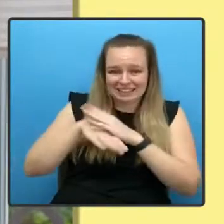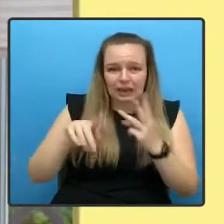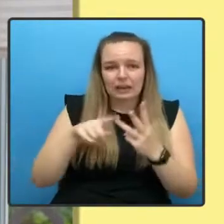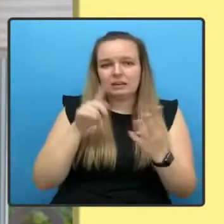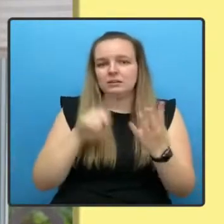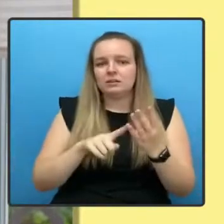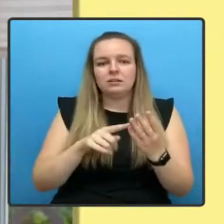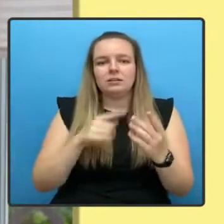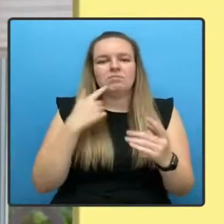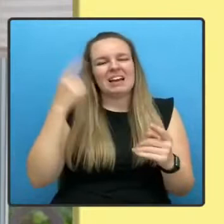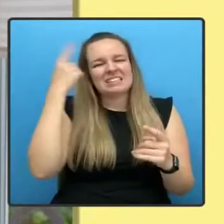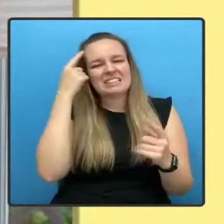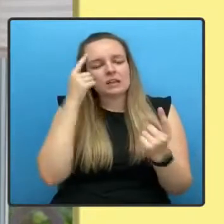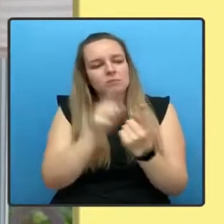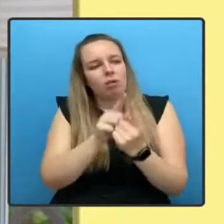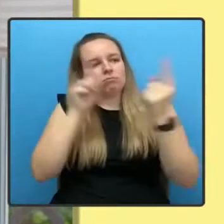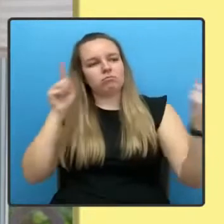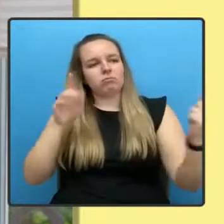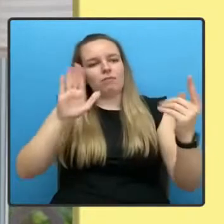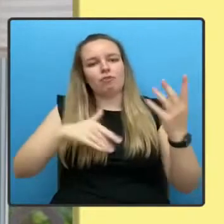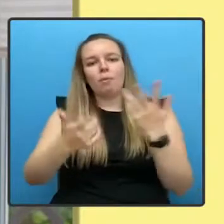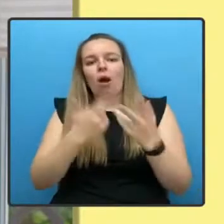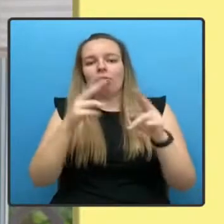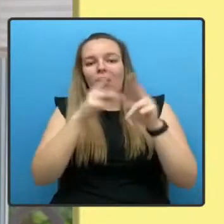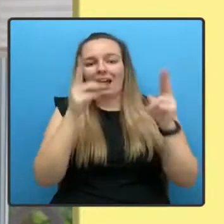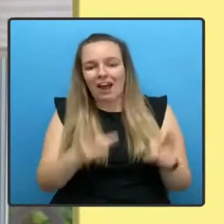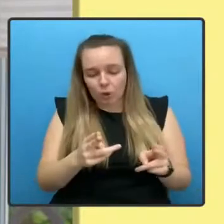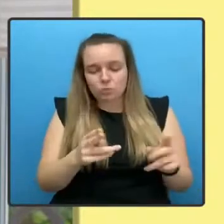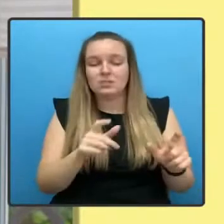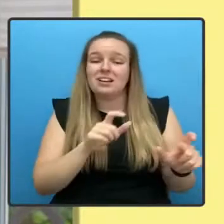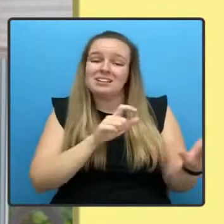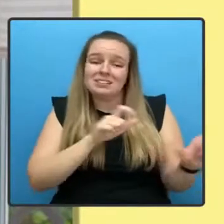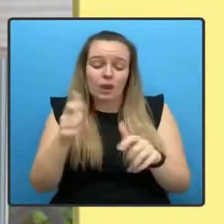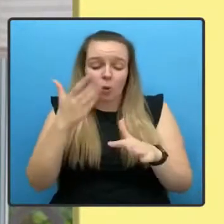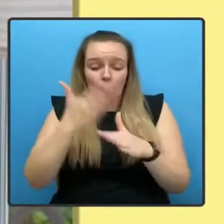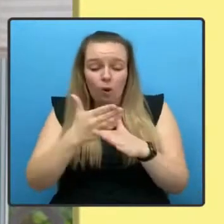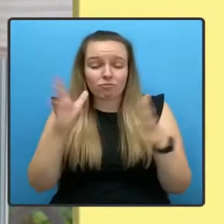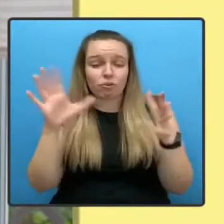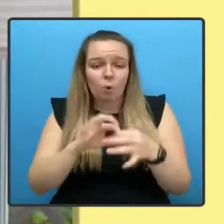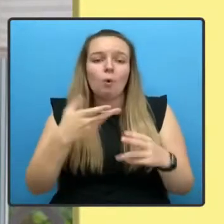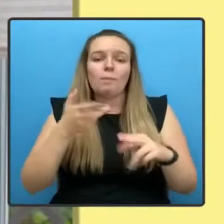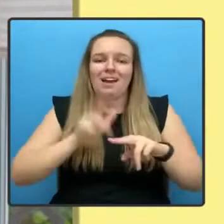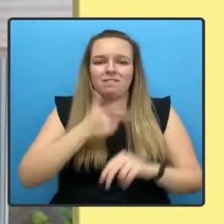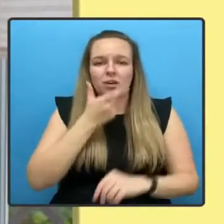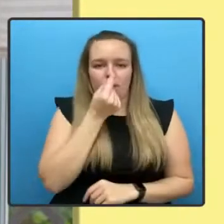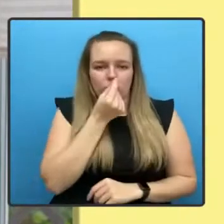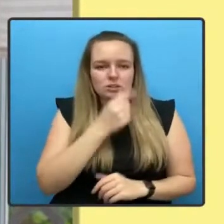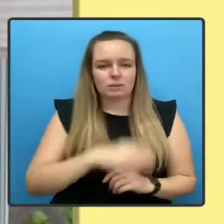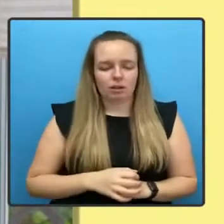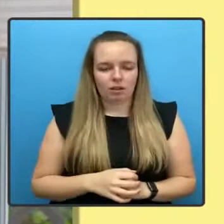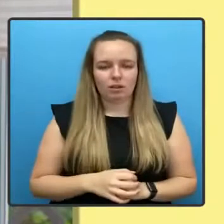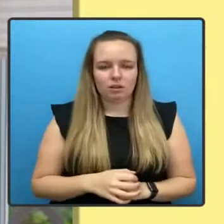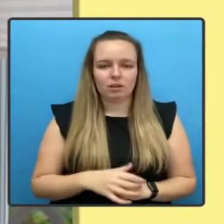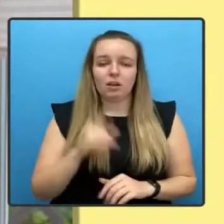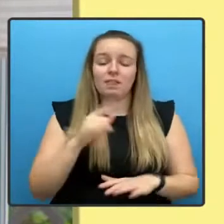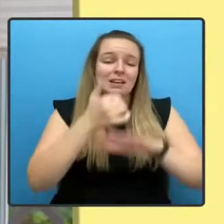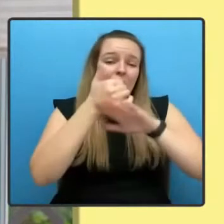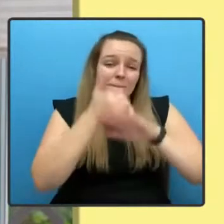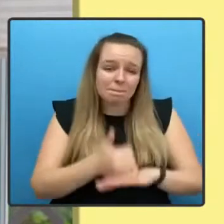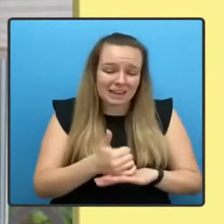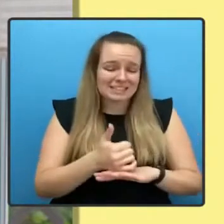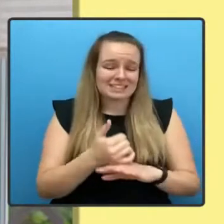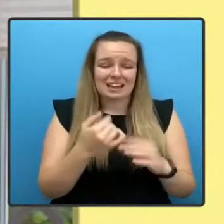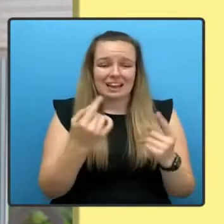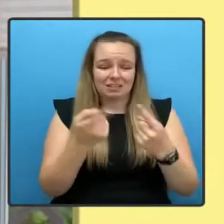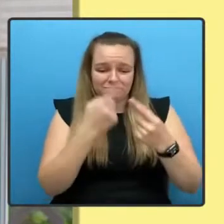households and keep working from home if you can. All of these basic mitigations make a difference.